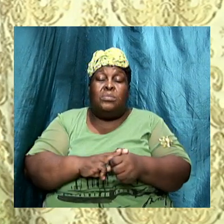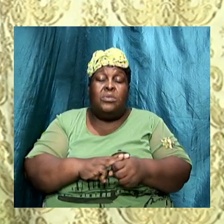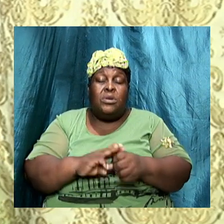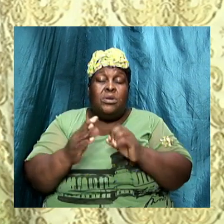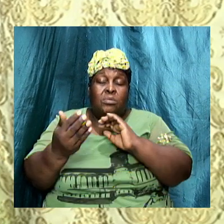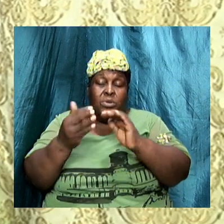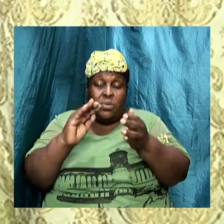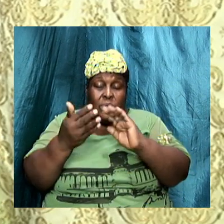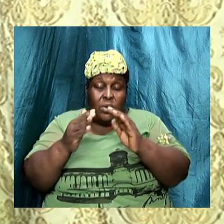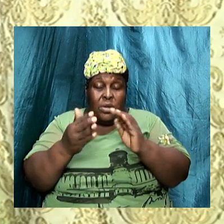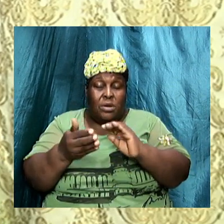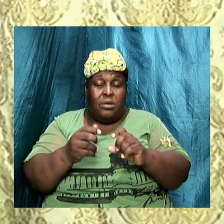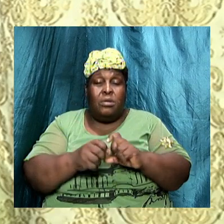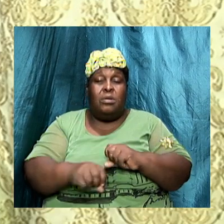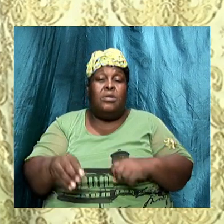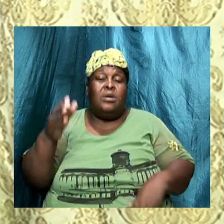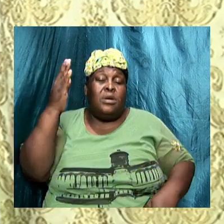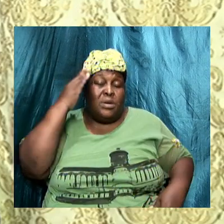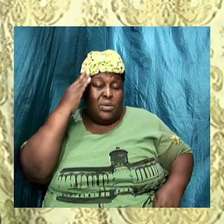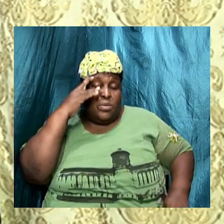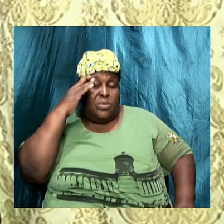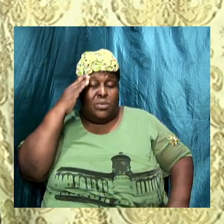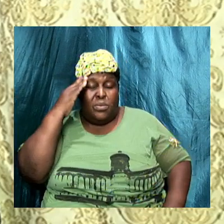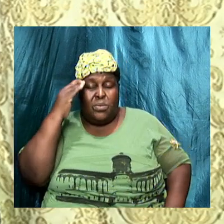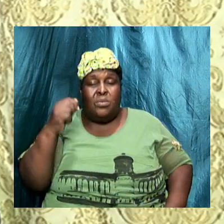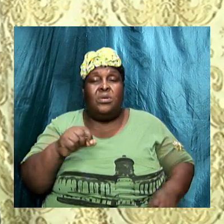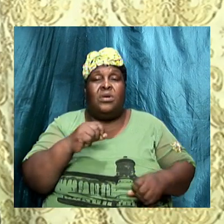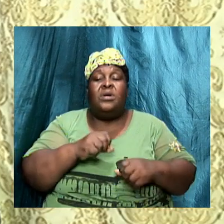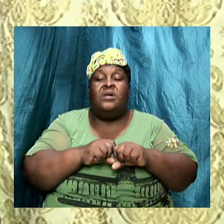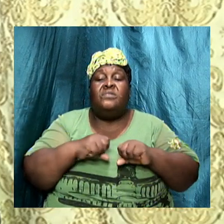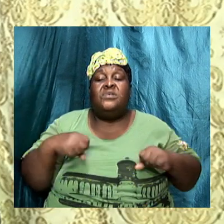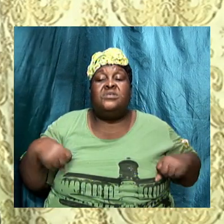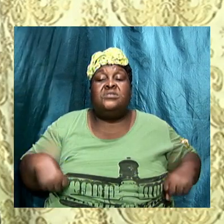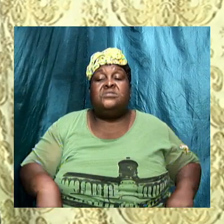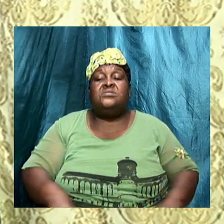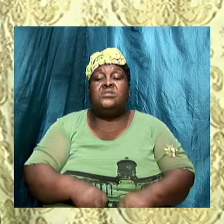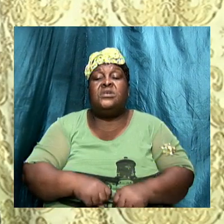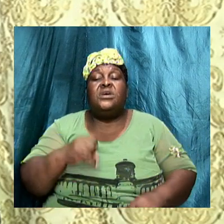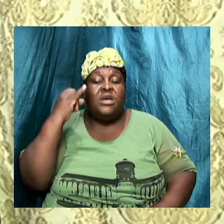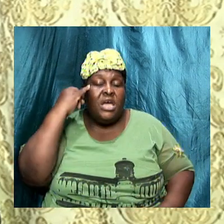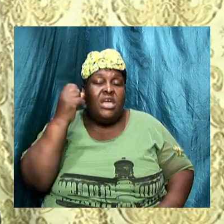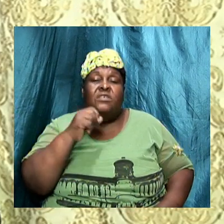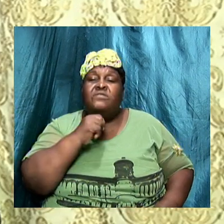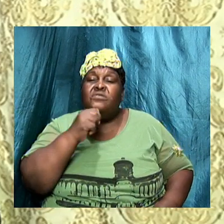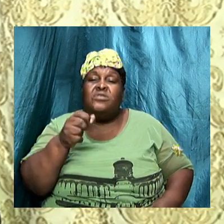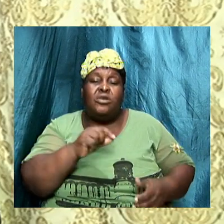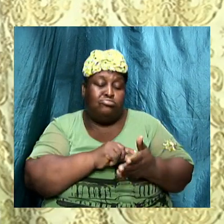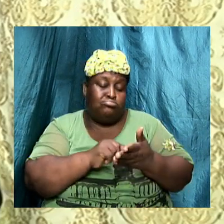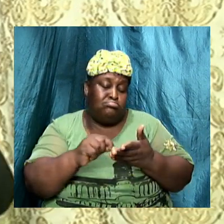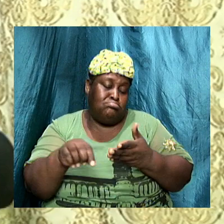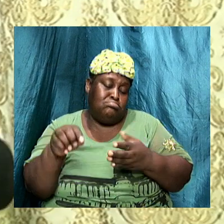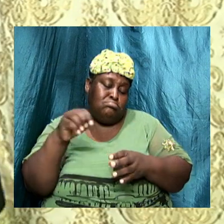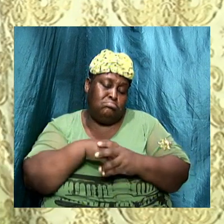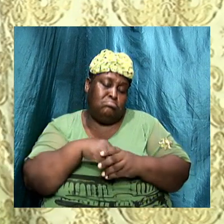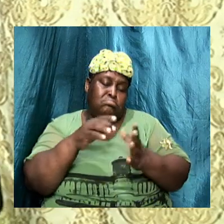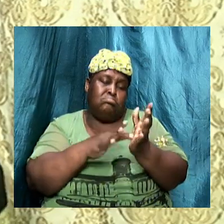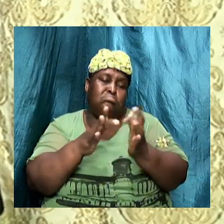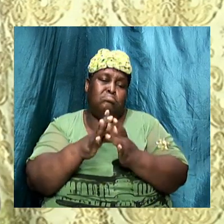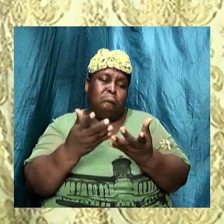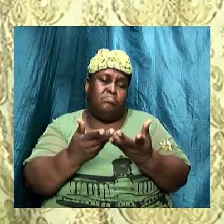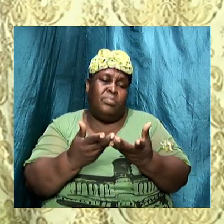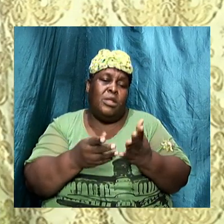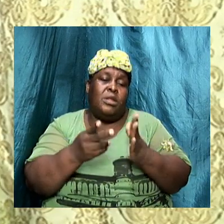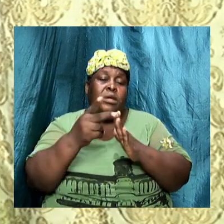of the Sadducees if it's not written in the Bible I am not going to do it but the principles